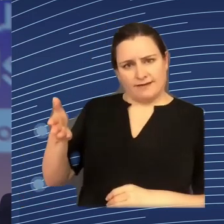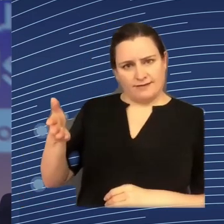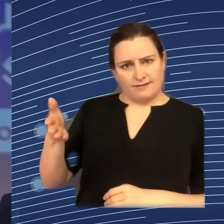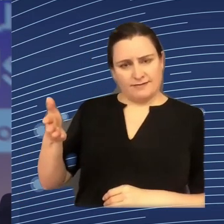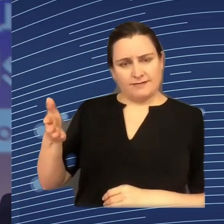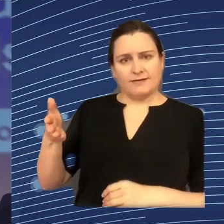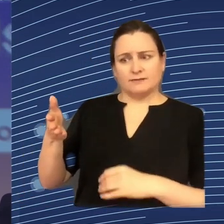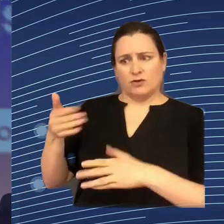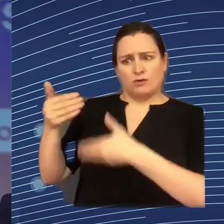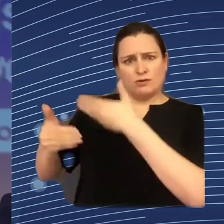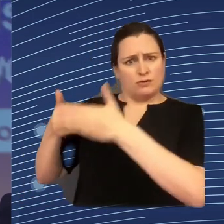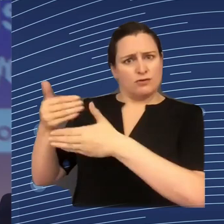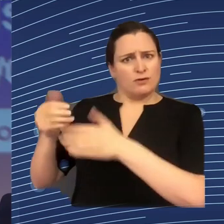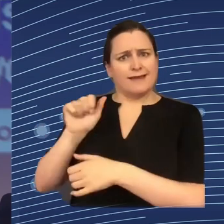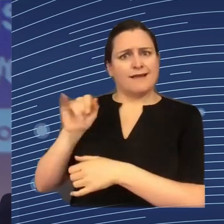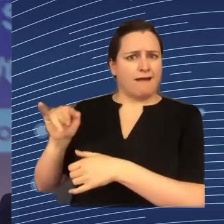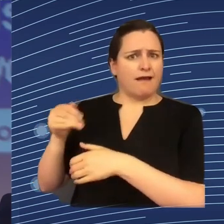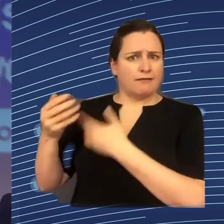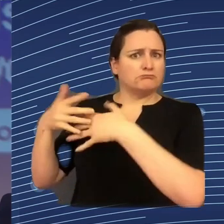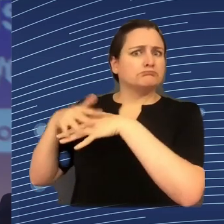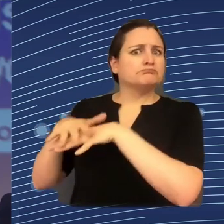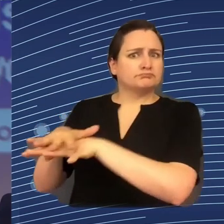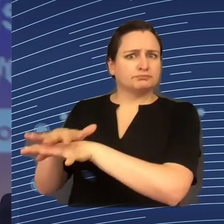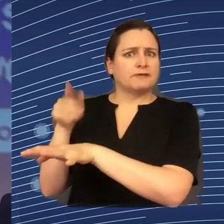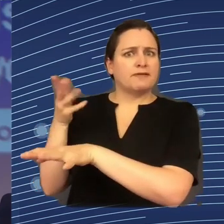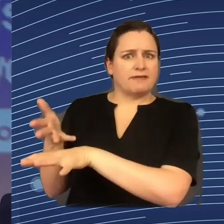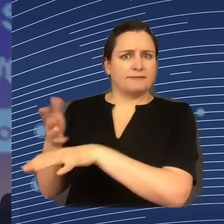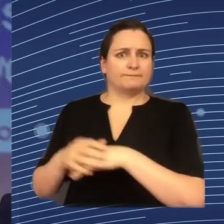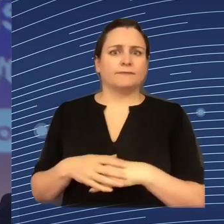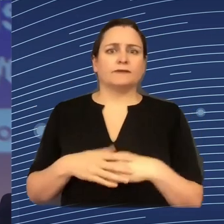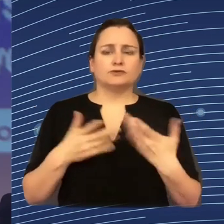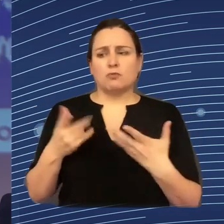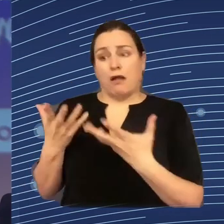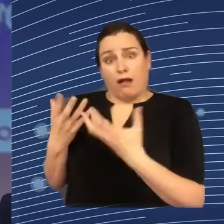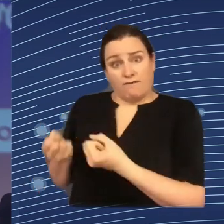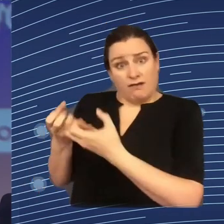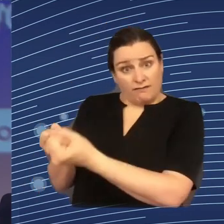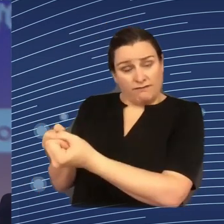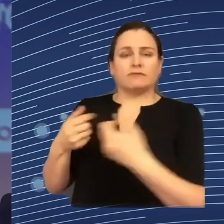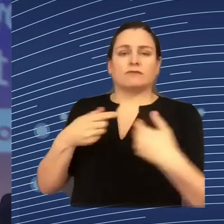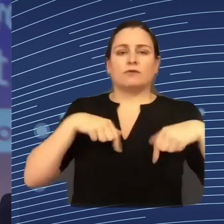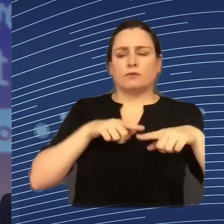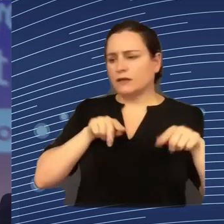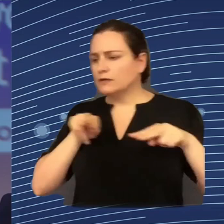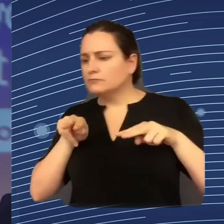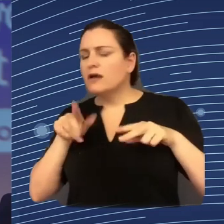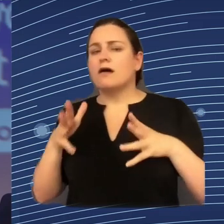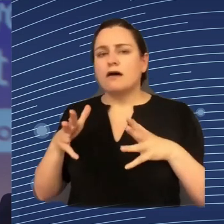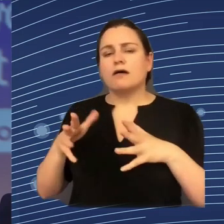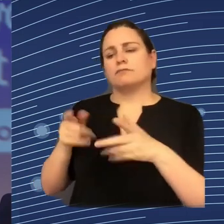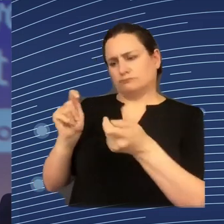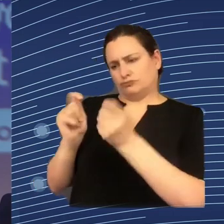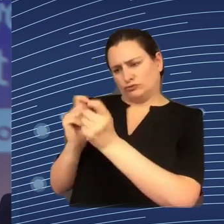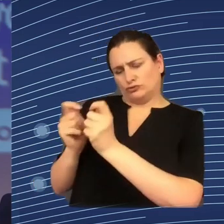and we've heard throughout the forum how can it be done better or less better, what should be done more. But